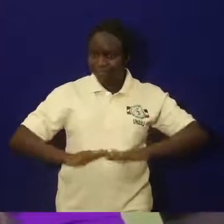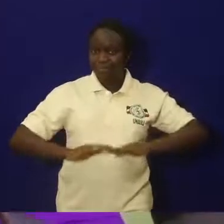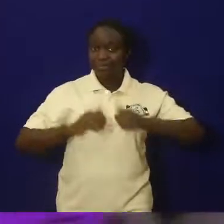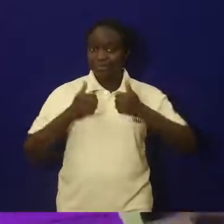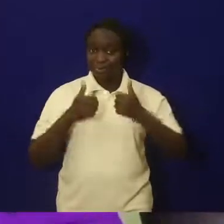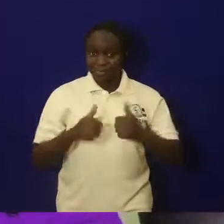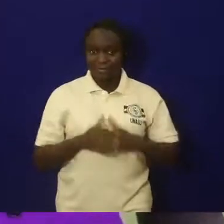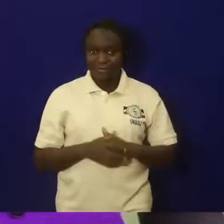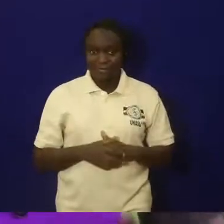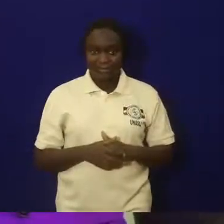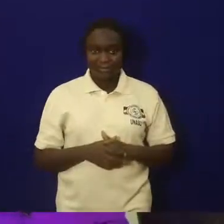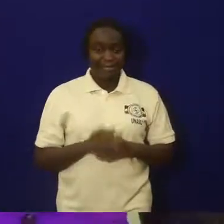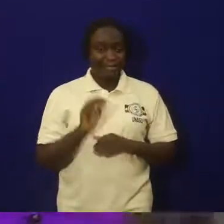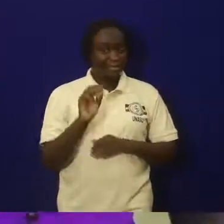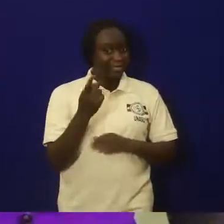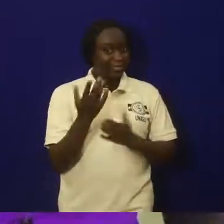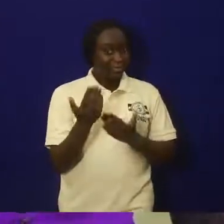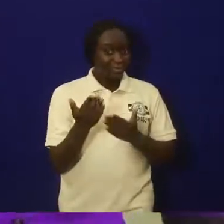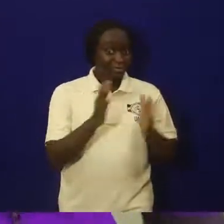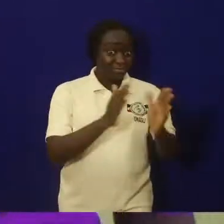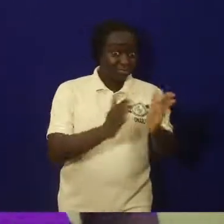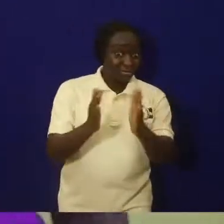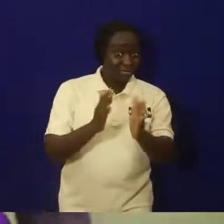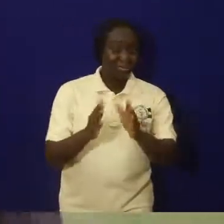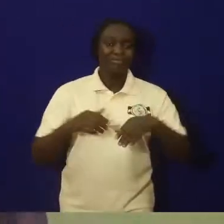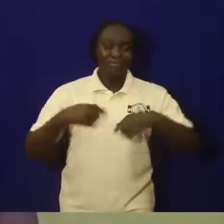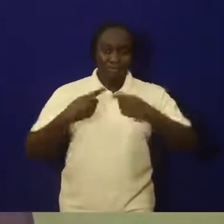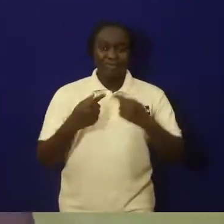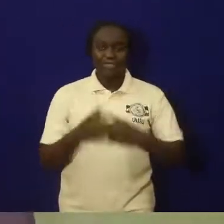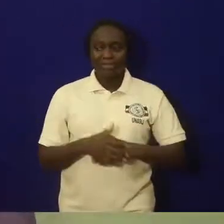Let me wait for you, as you get ready.